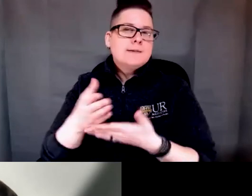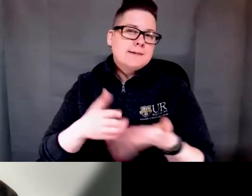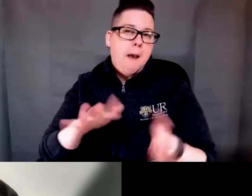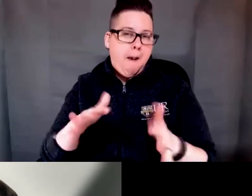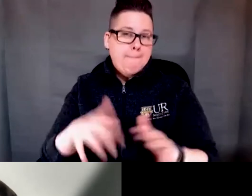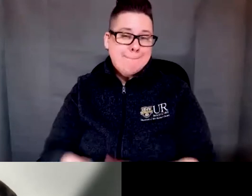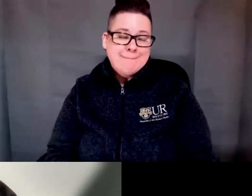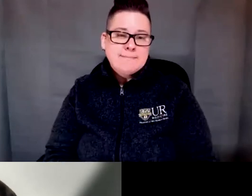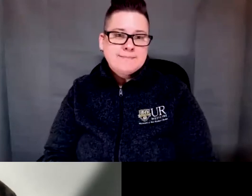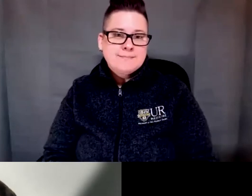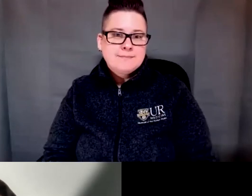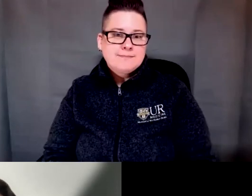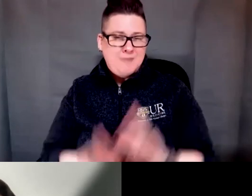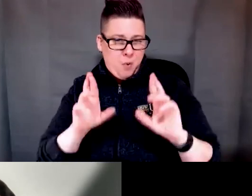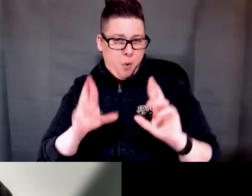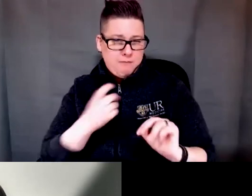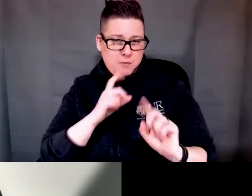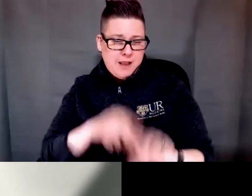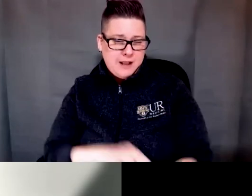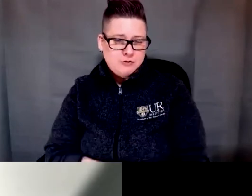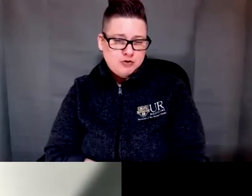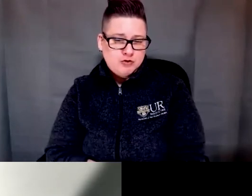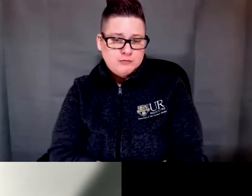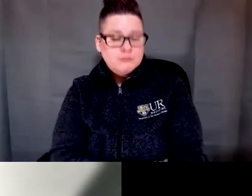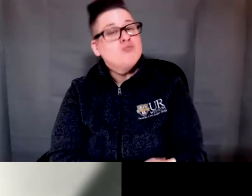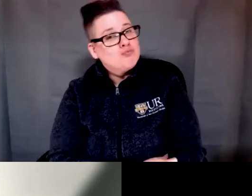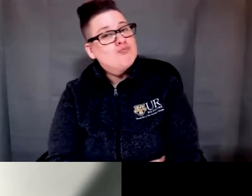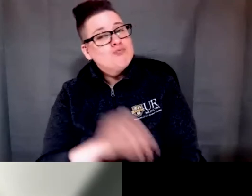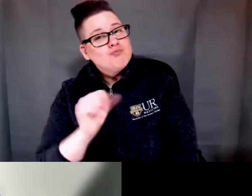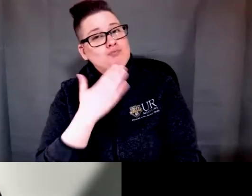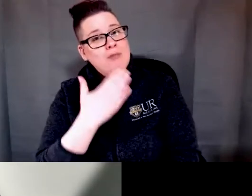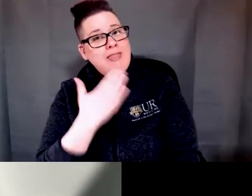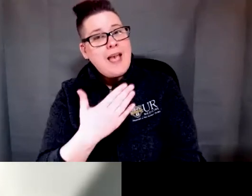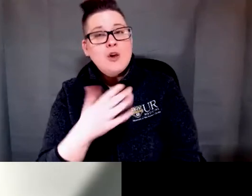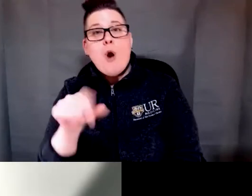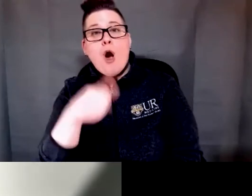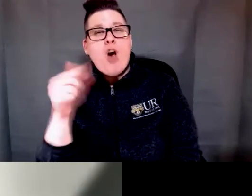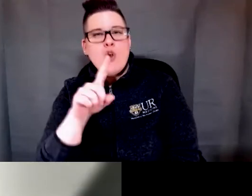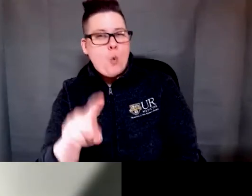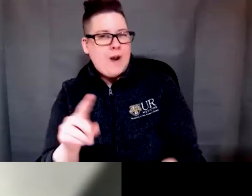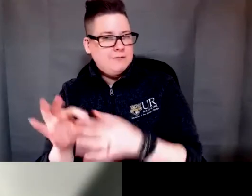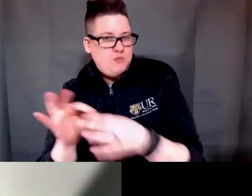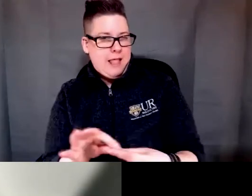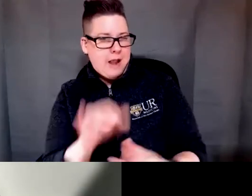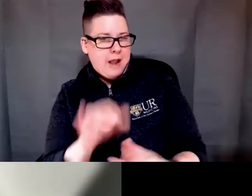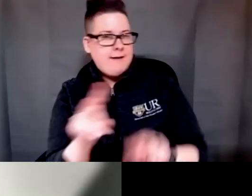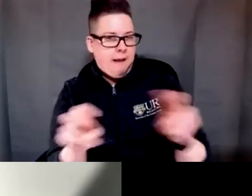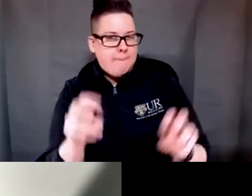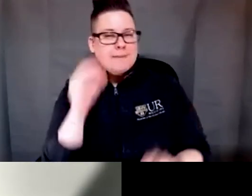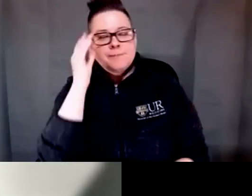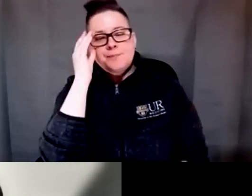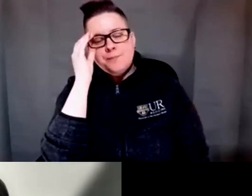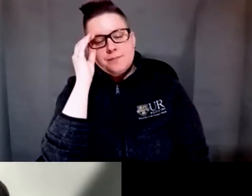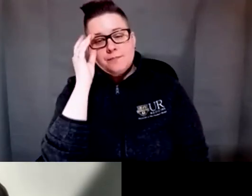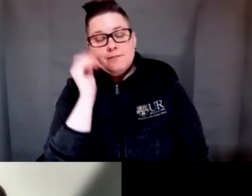yeah I hope that answers your question Tim yeah thanks there's a related one here related to the question of